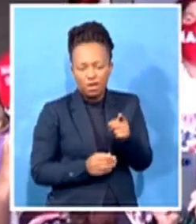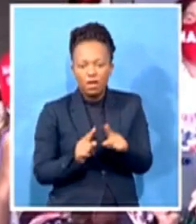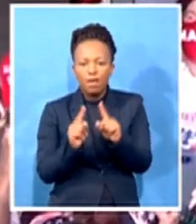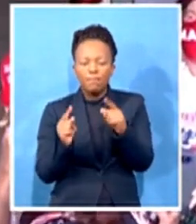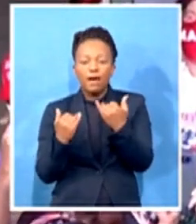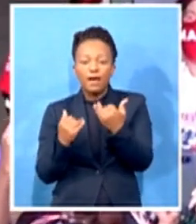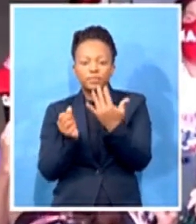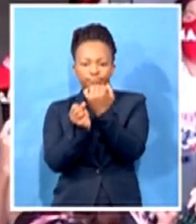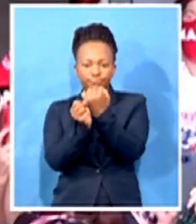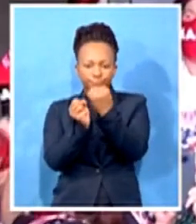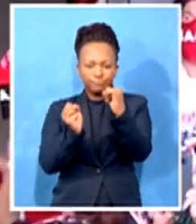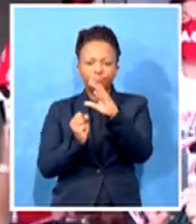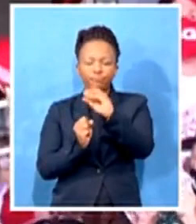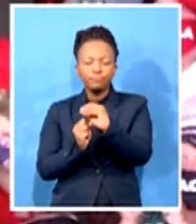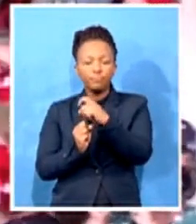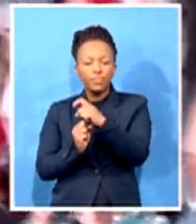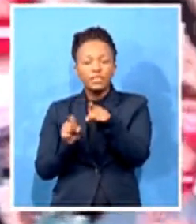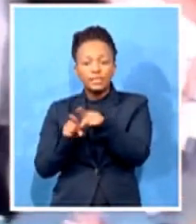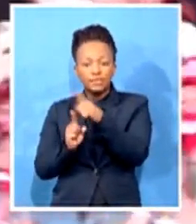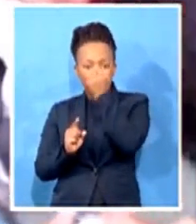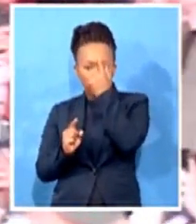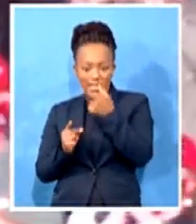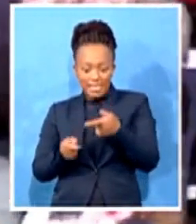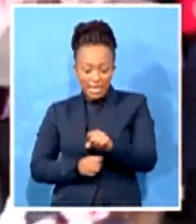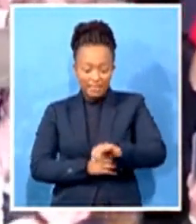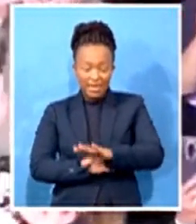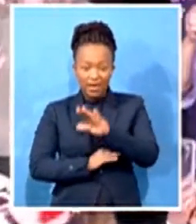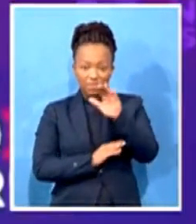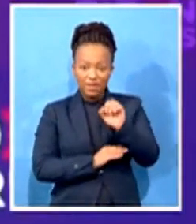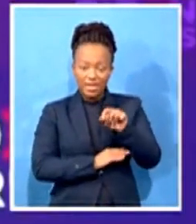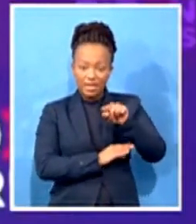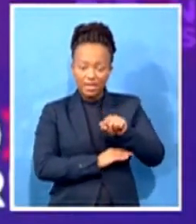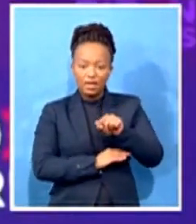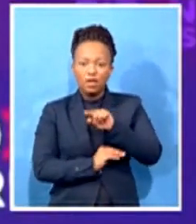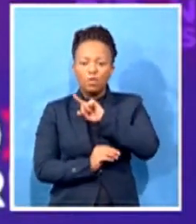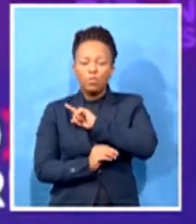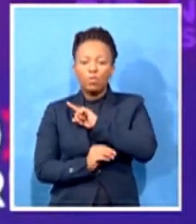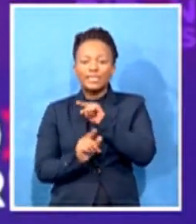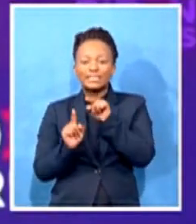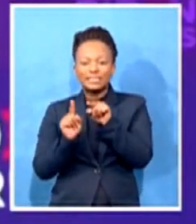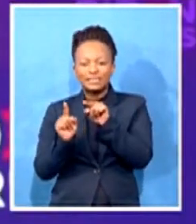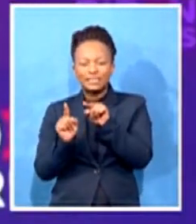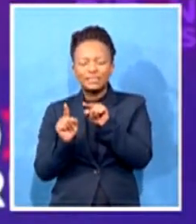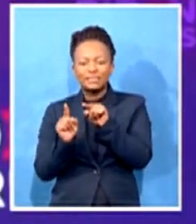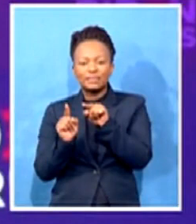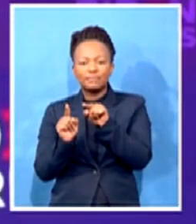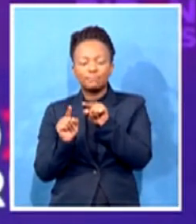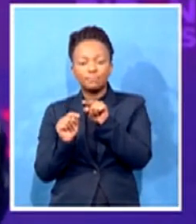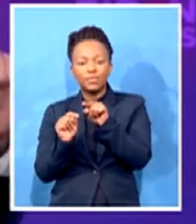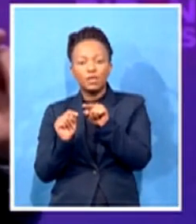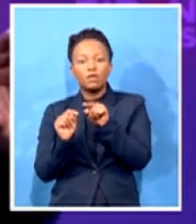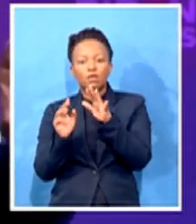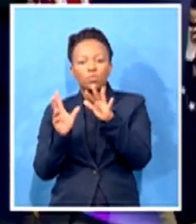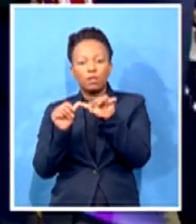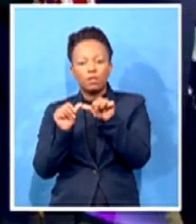would understand it here in South Africa. And these are all going to be all these are all going to become more and more apparent